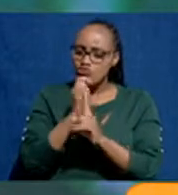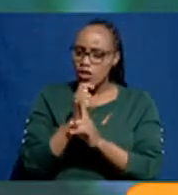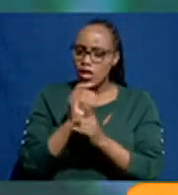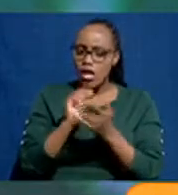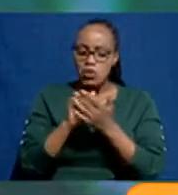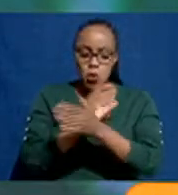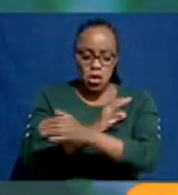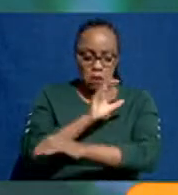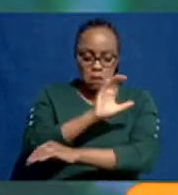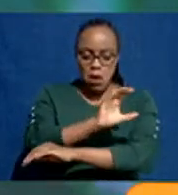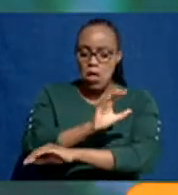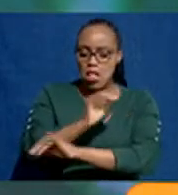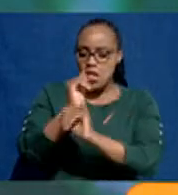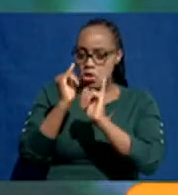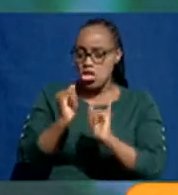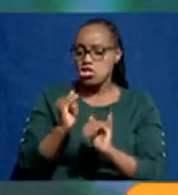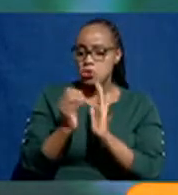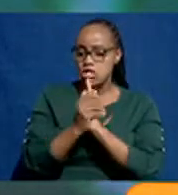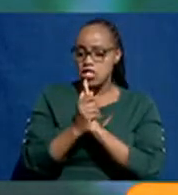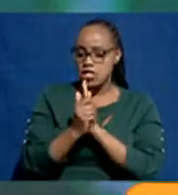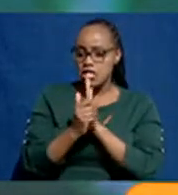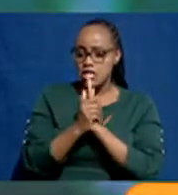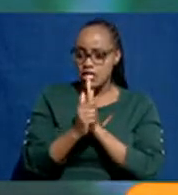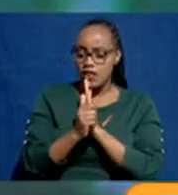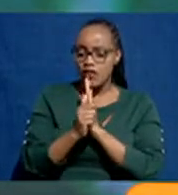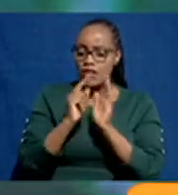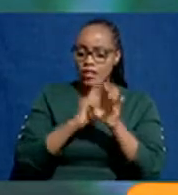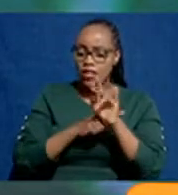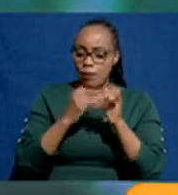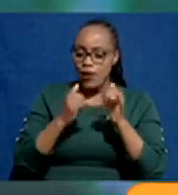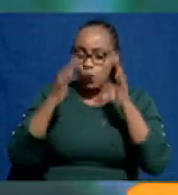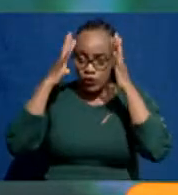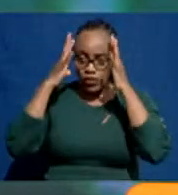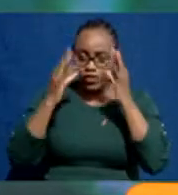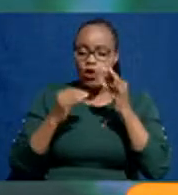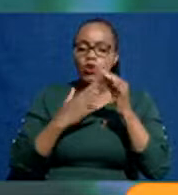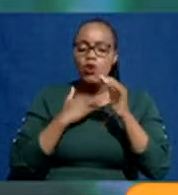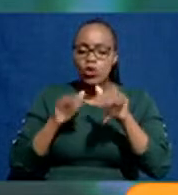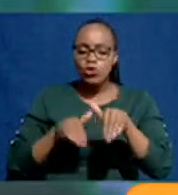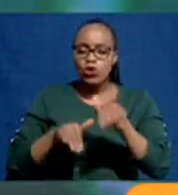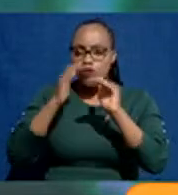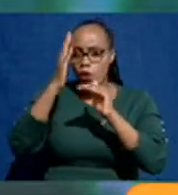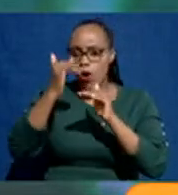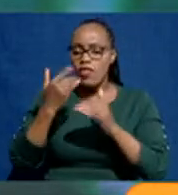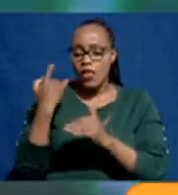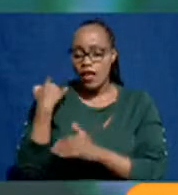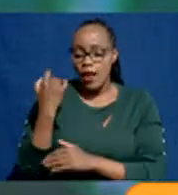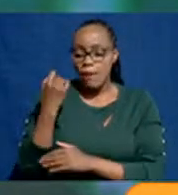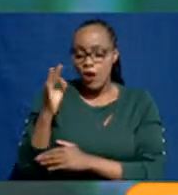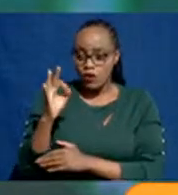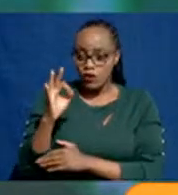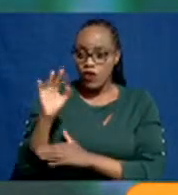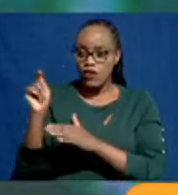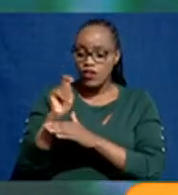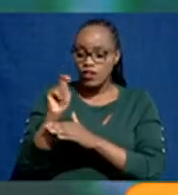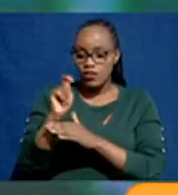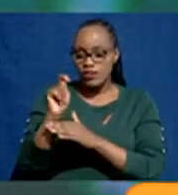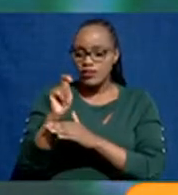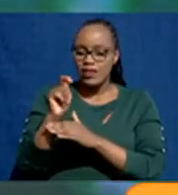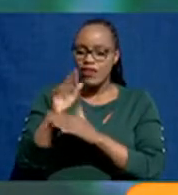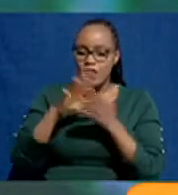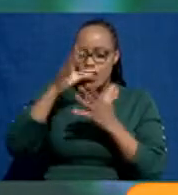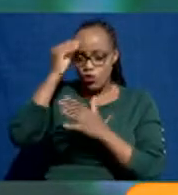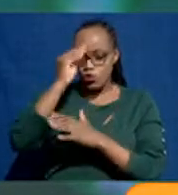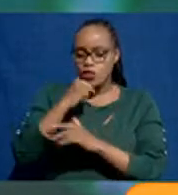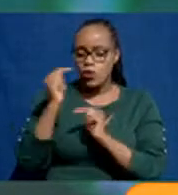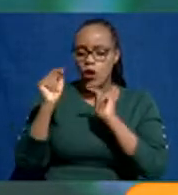this time, we have decided because we wanted to fast track, because of the number of trainees that are